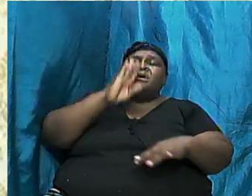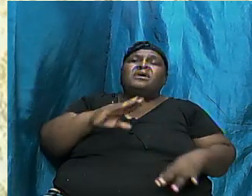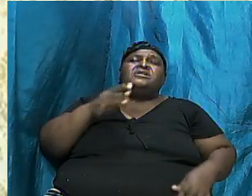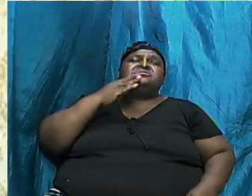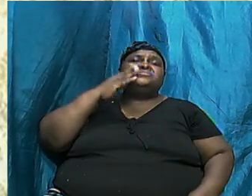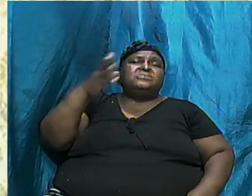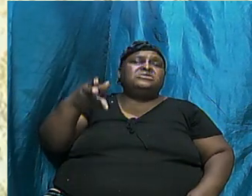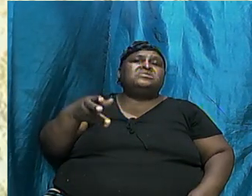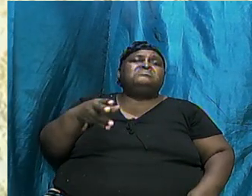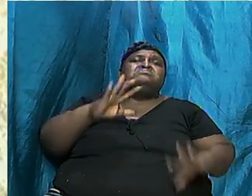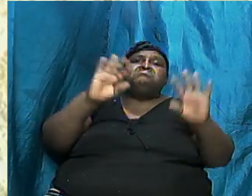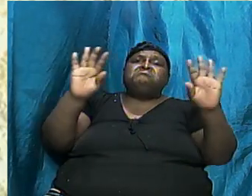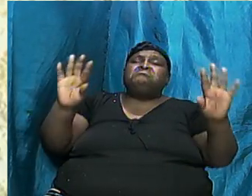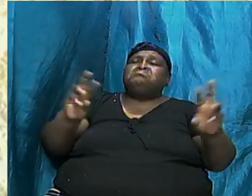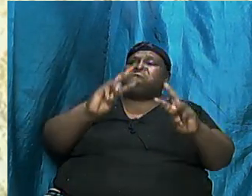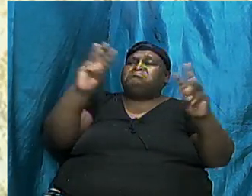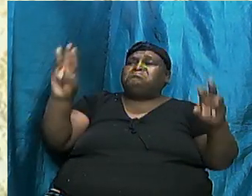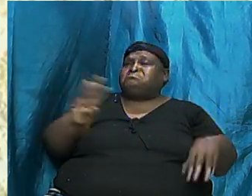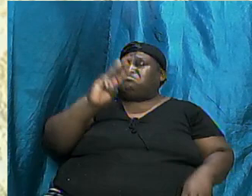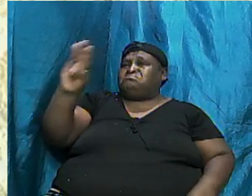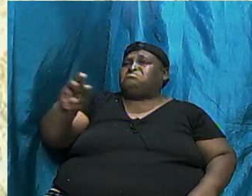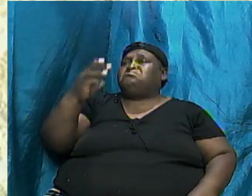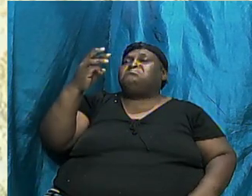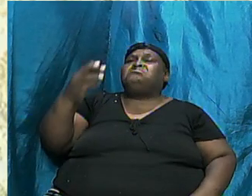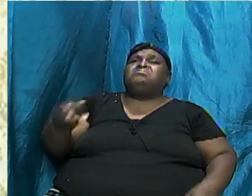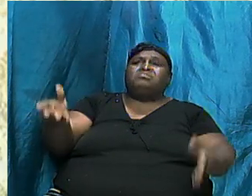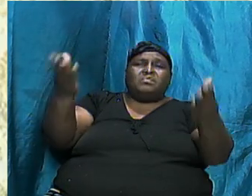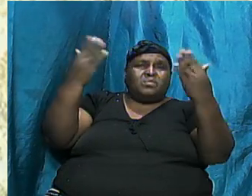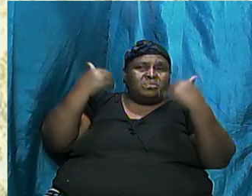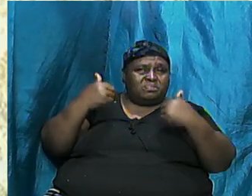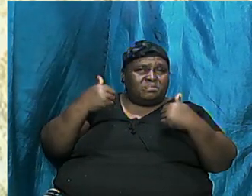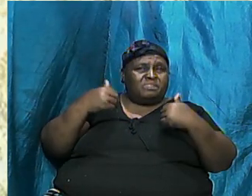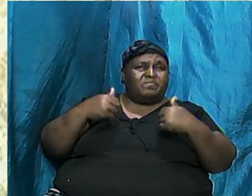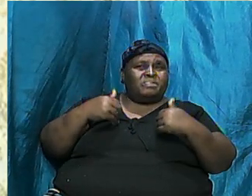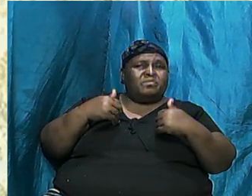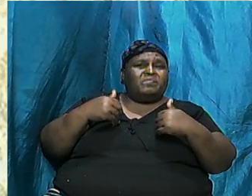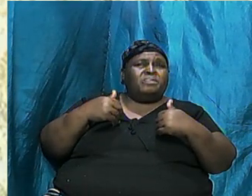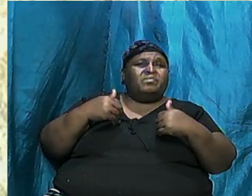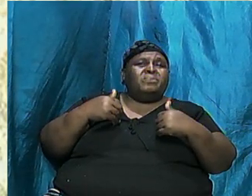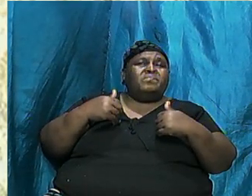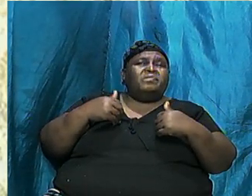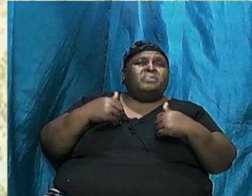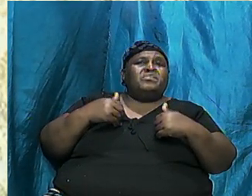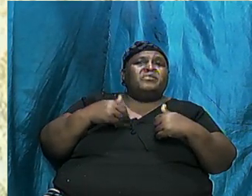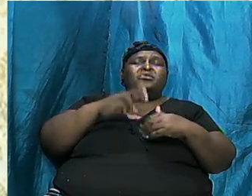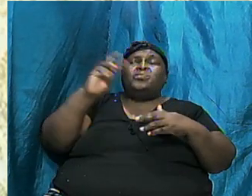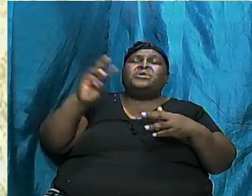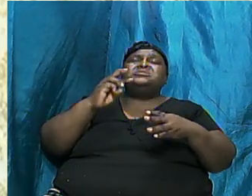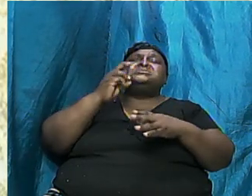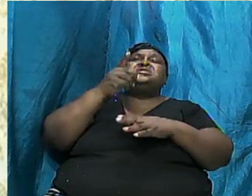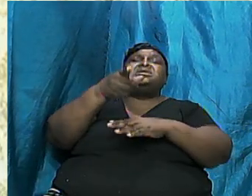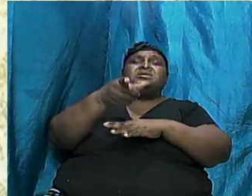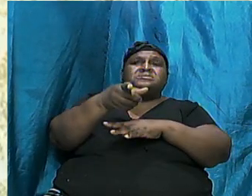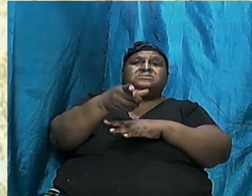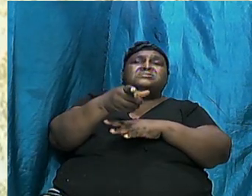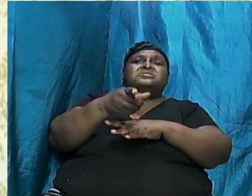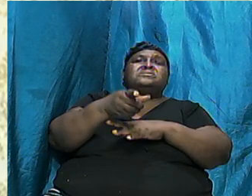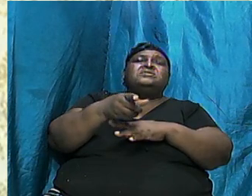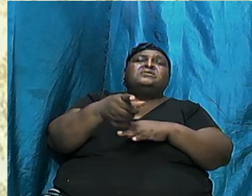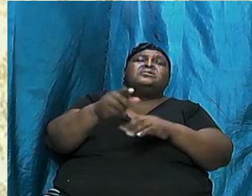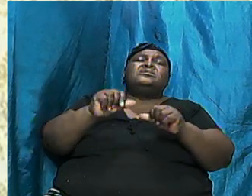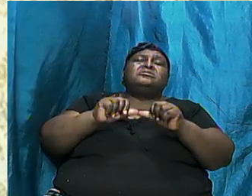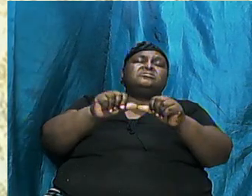Same Time We Should Be Here For Bible Study As We Continue On The Book Of